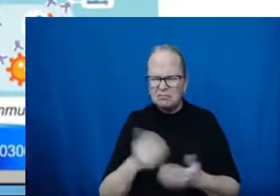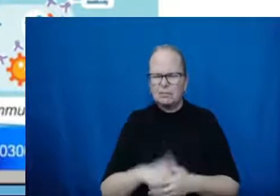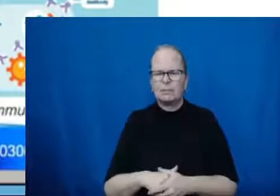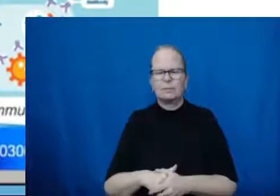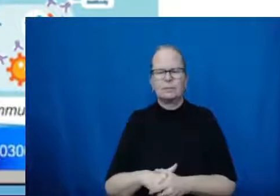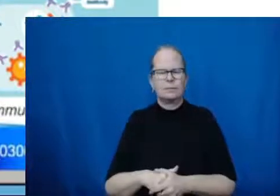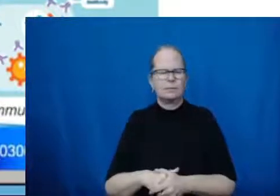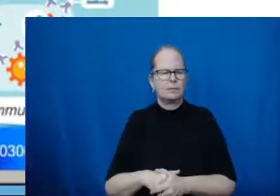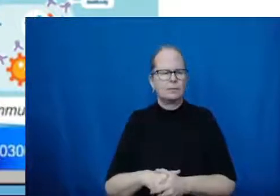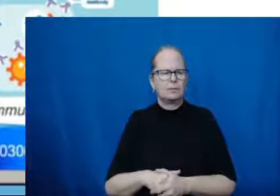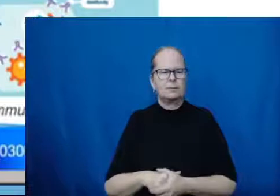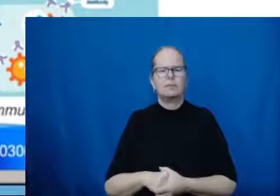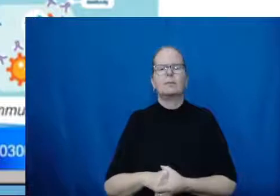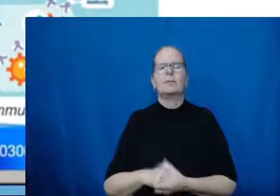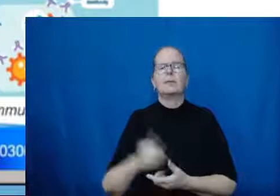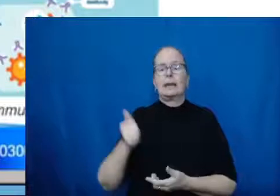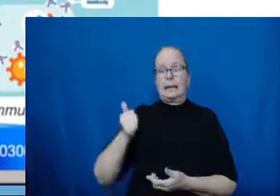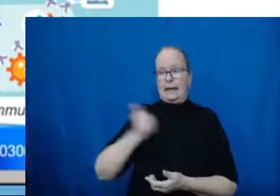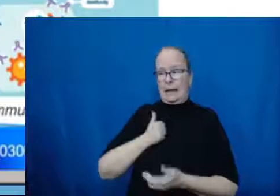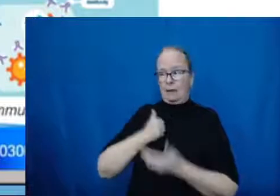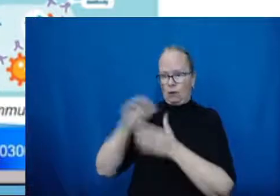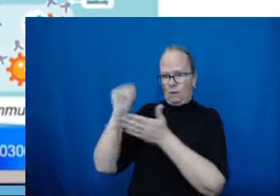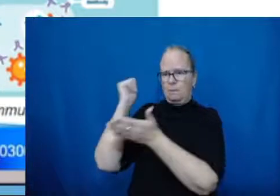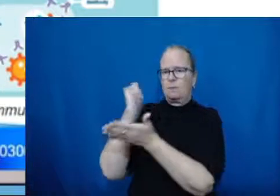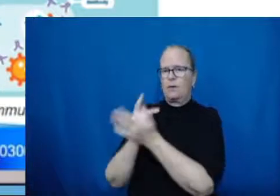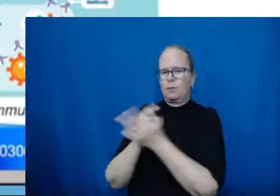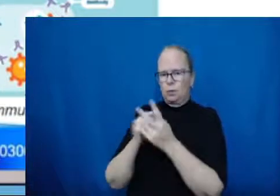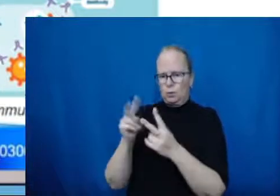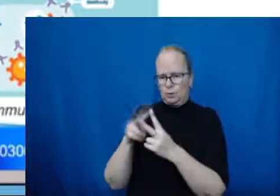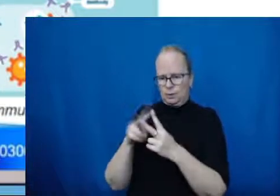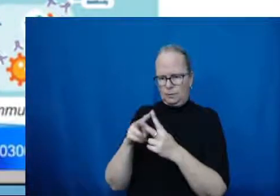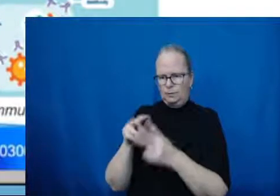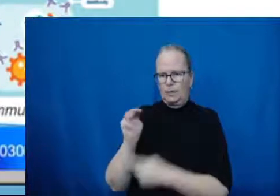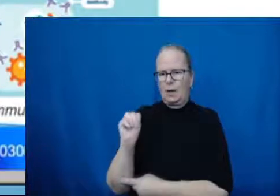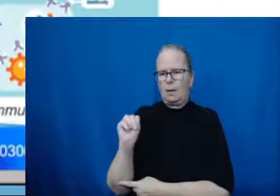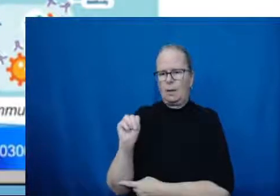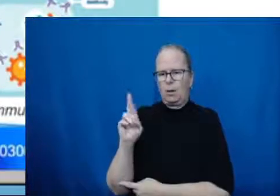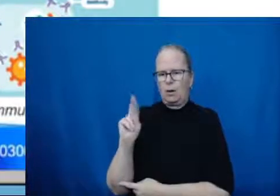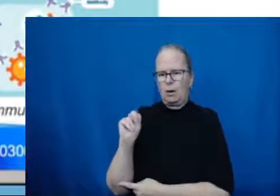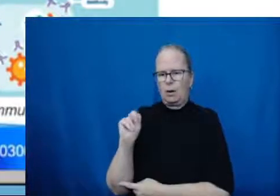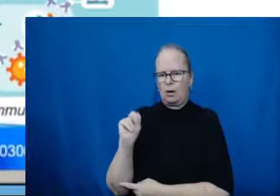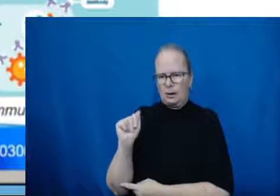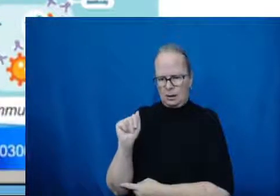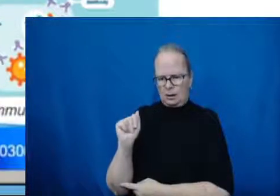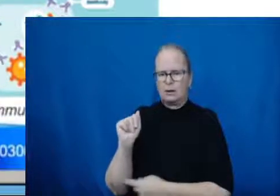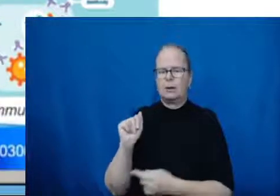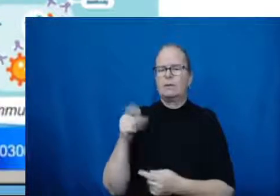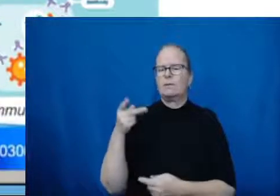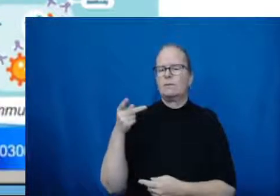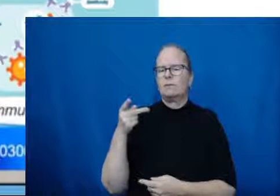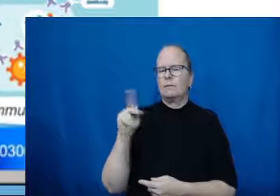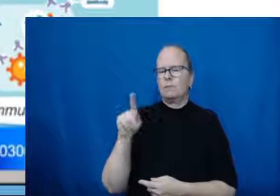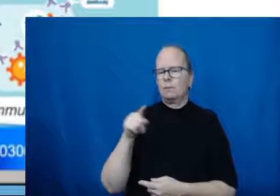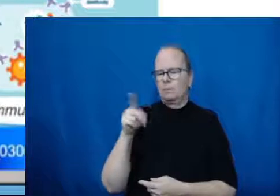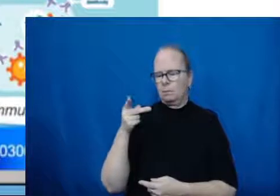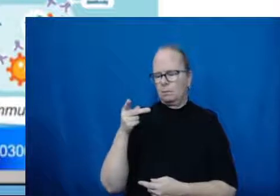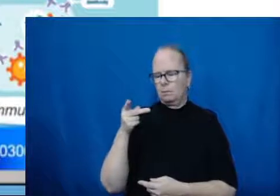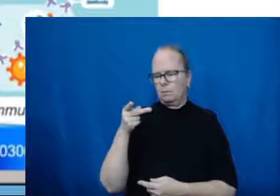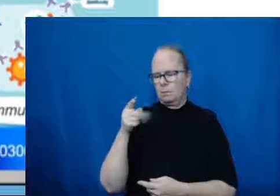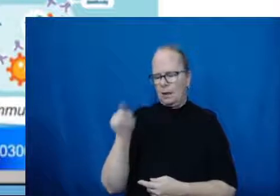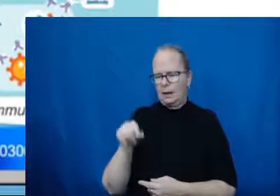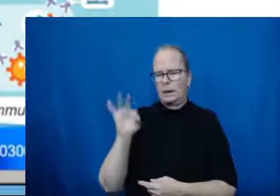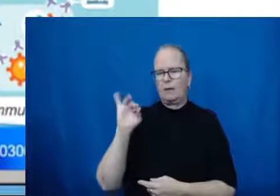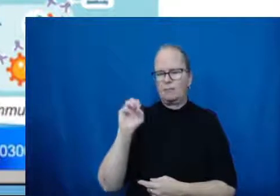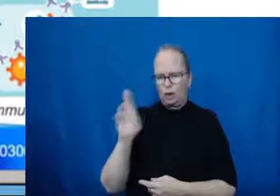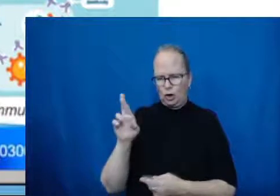we've got the mRNA vaccines, and that's Pfizer and Moderna, and we've got the viral vector vaccines. So the ones that are approved in Canada